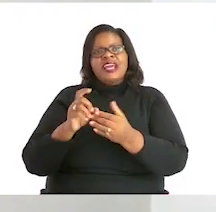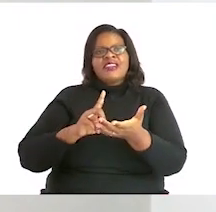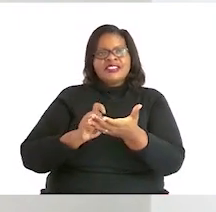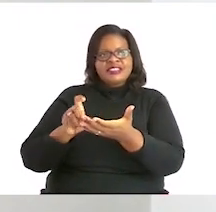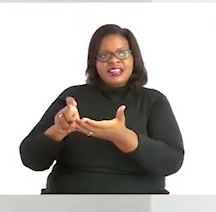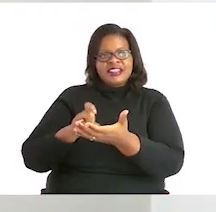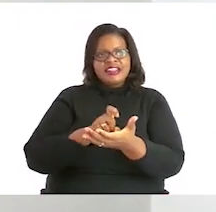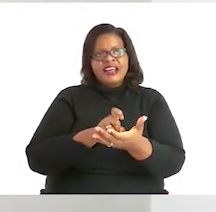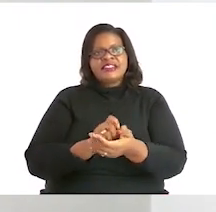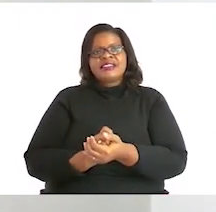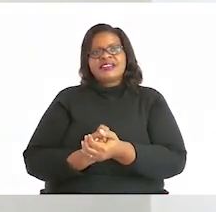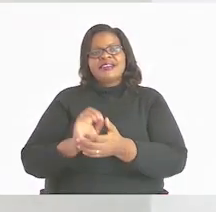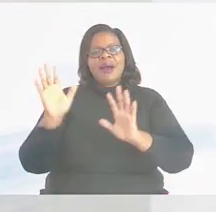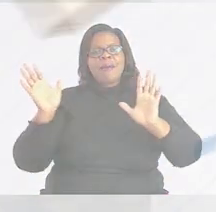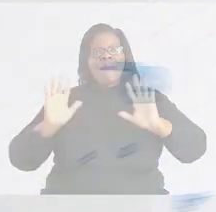Goodbye.